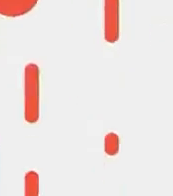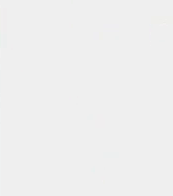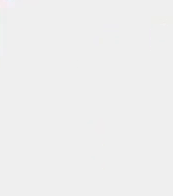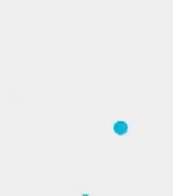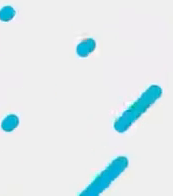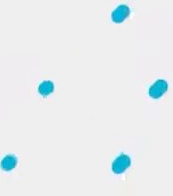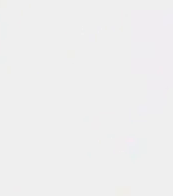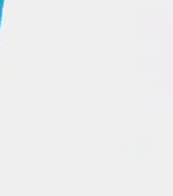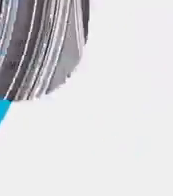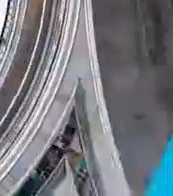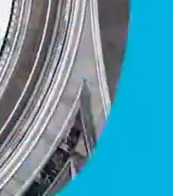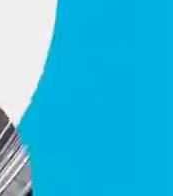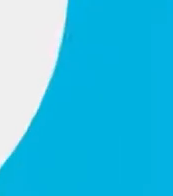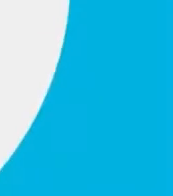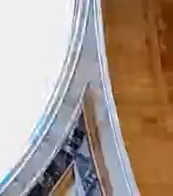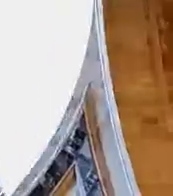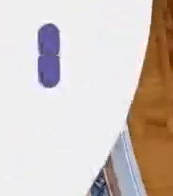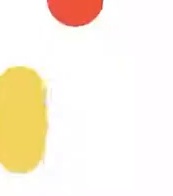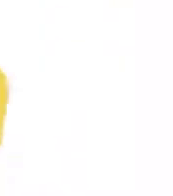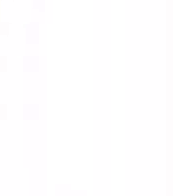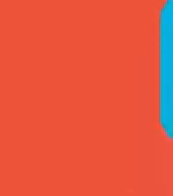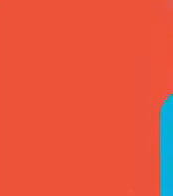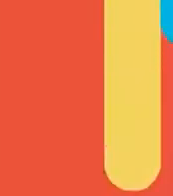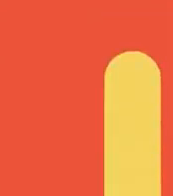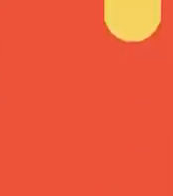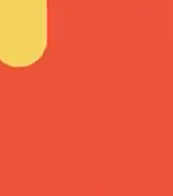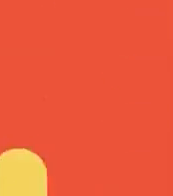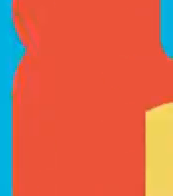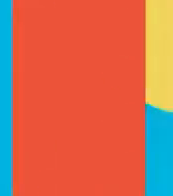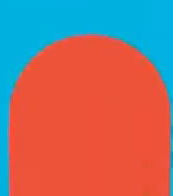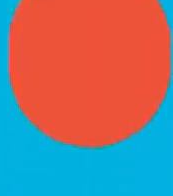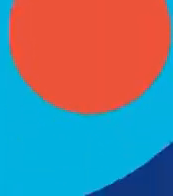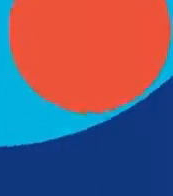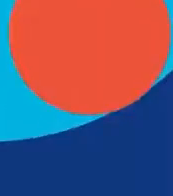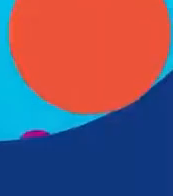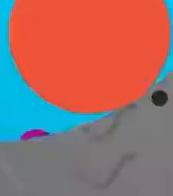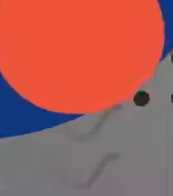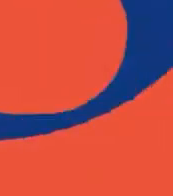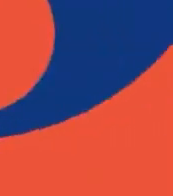sure to next week. Thank you.